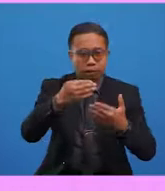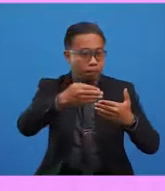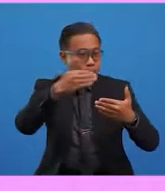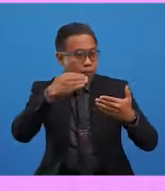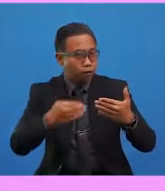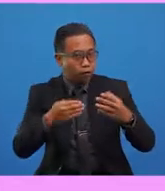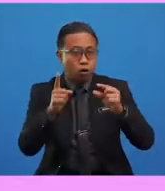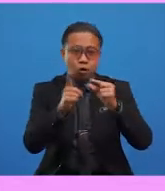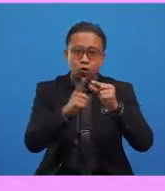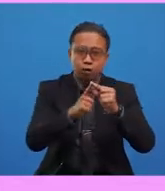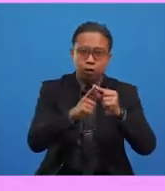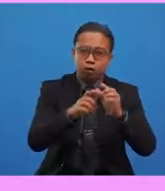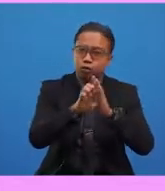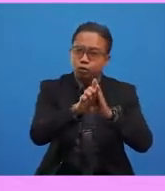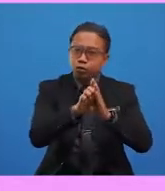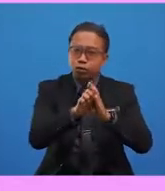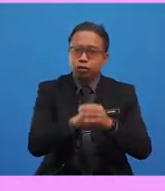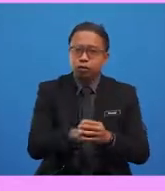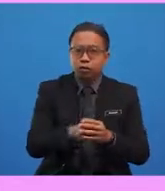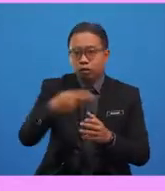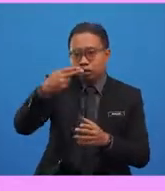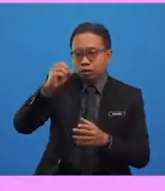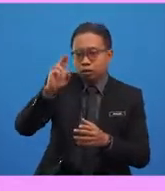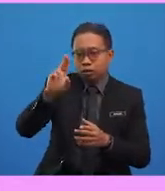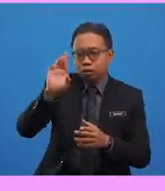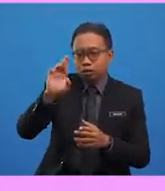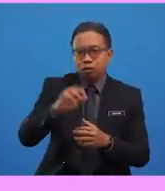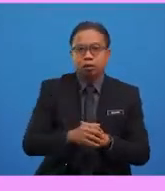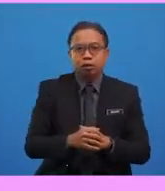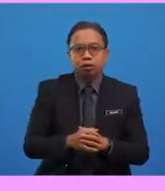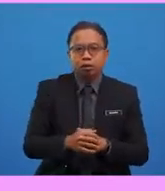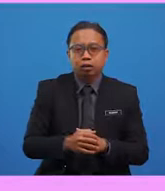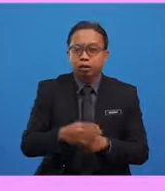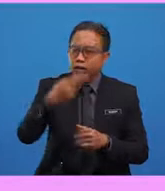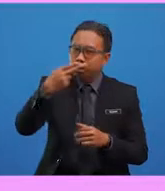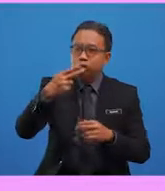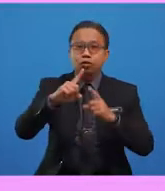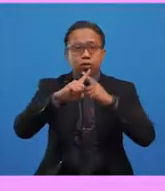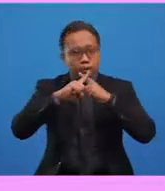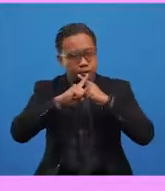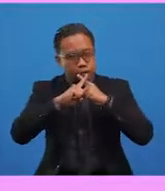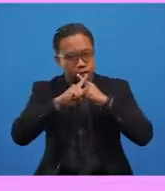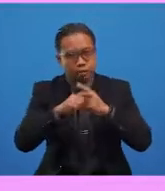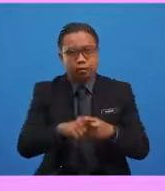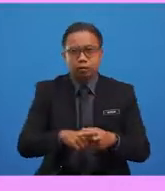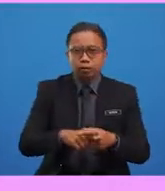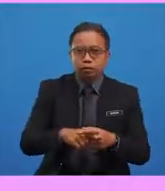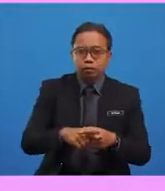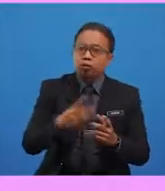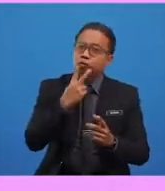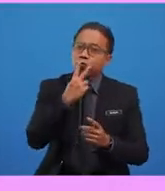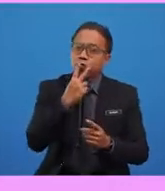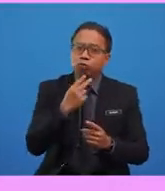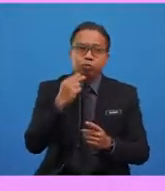such words. For example, the word hour, the sound of the letter H is silent and it begins with the vowel